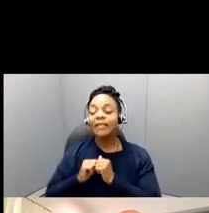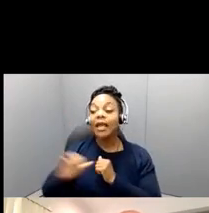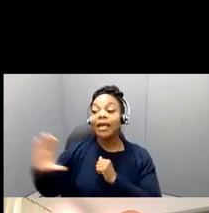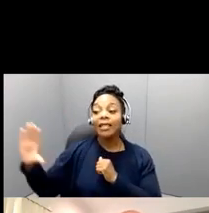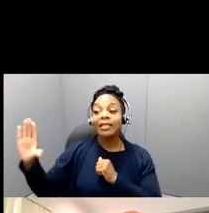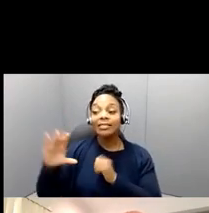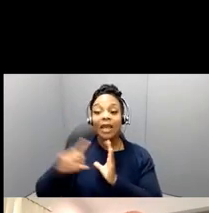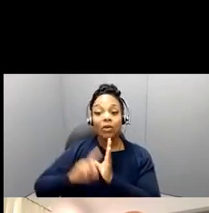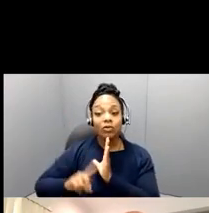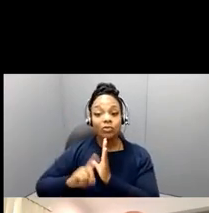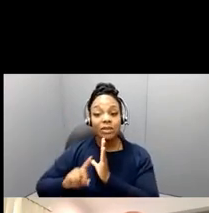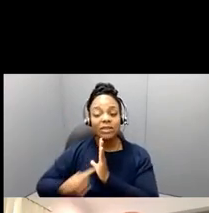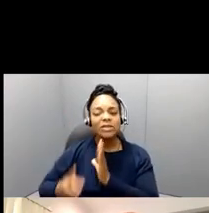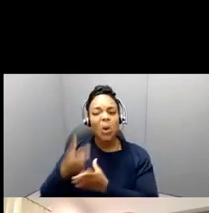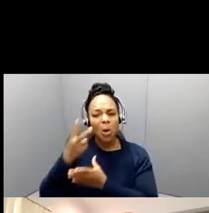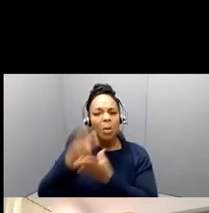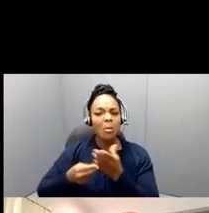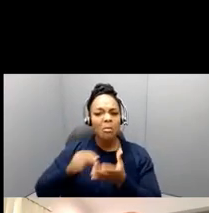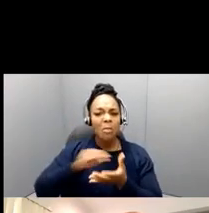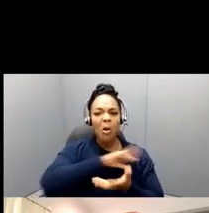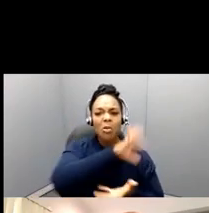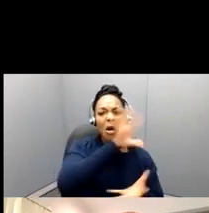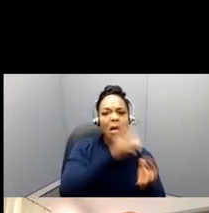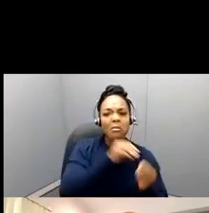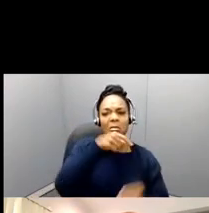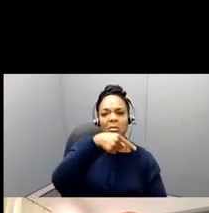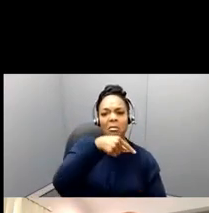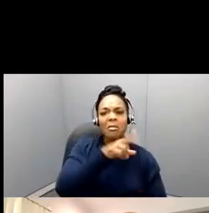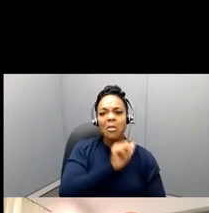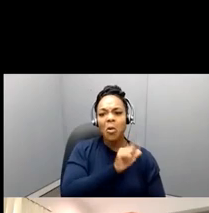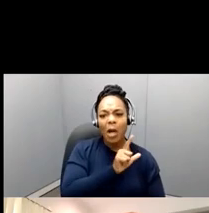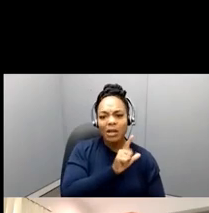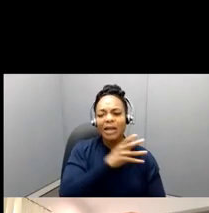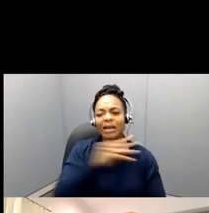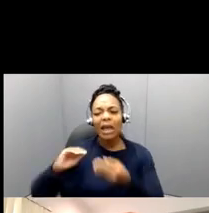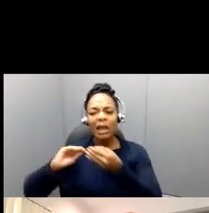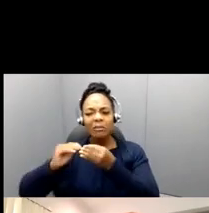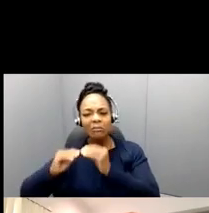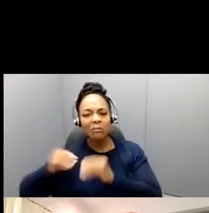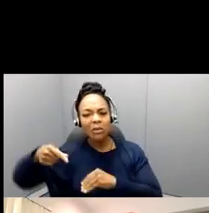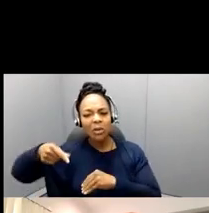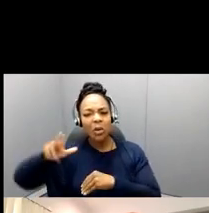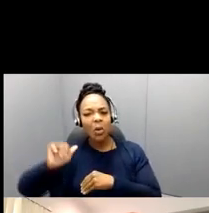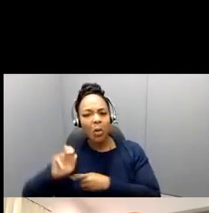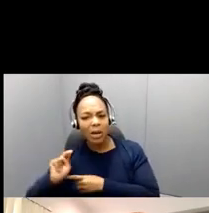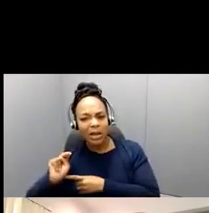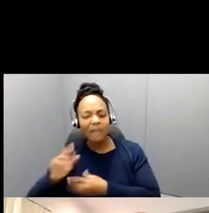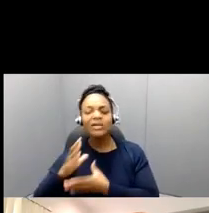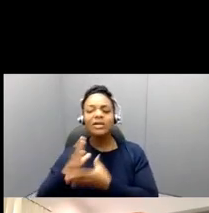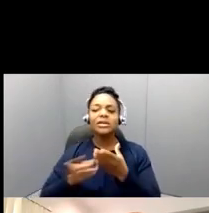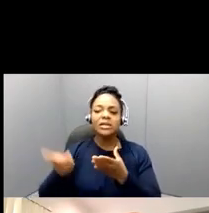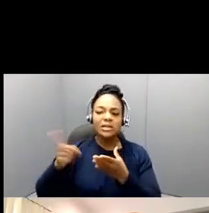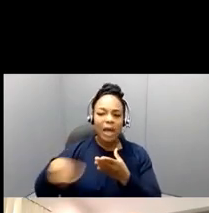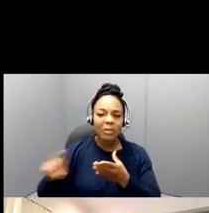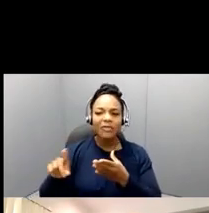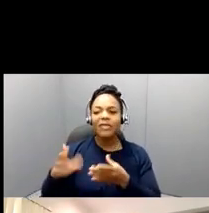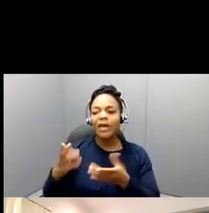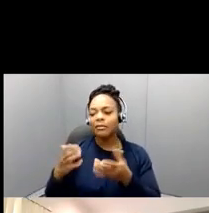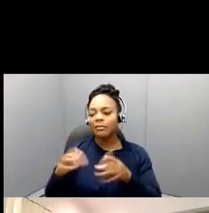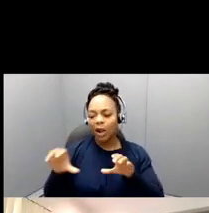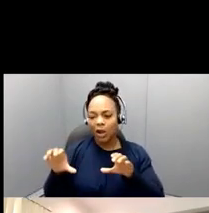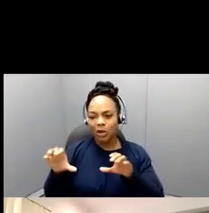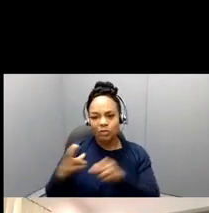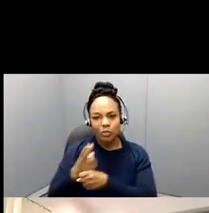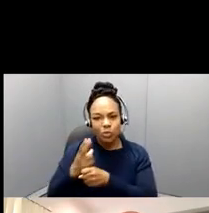as well as qualitative. Some are using large-scale data sets, uh, some are out collecting data, doing interviews, or others